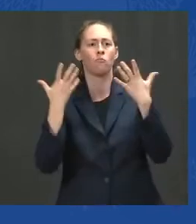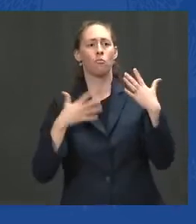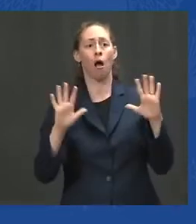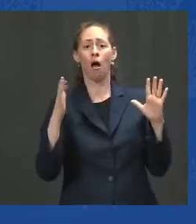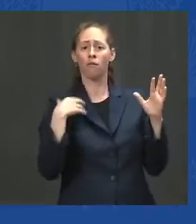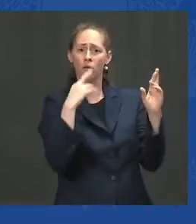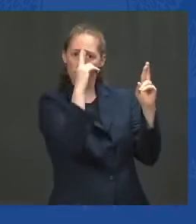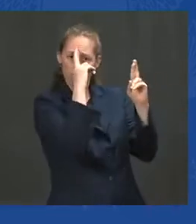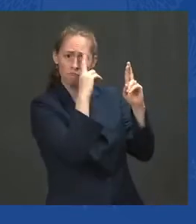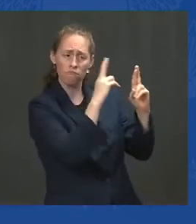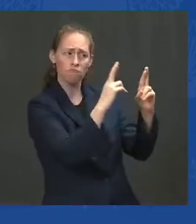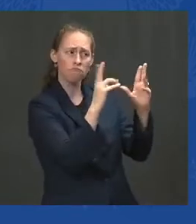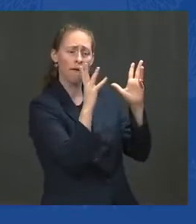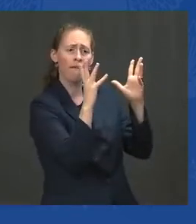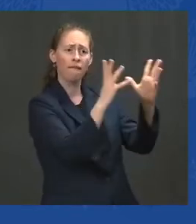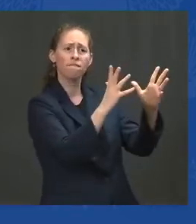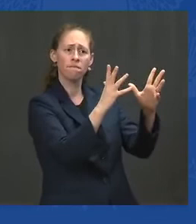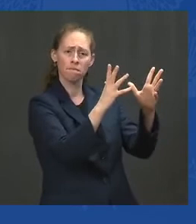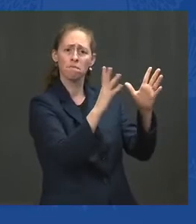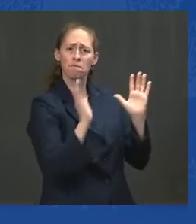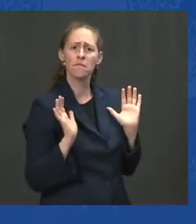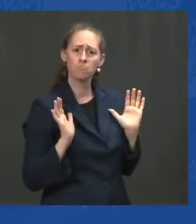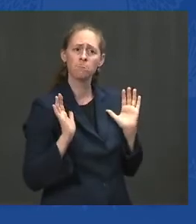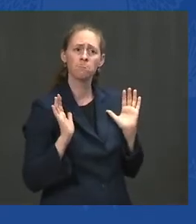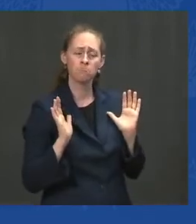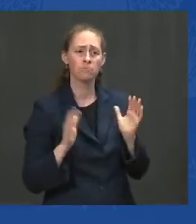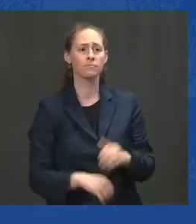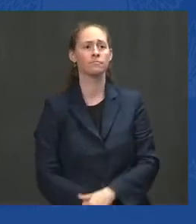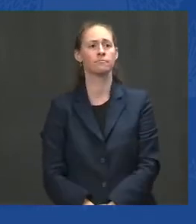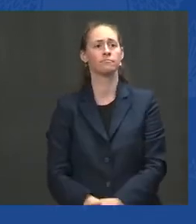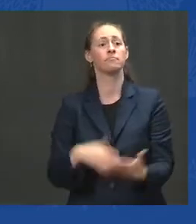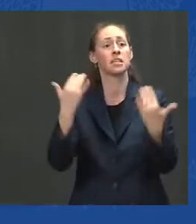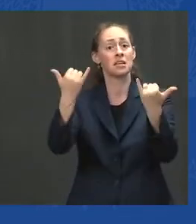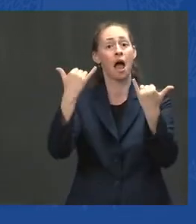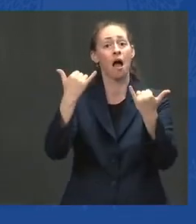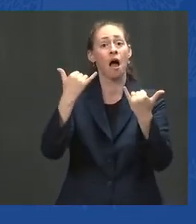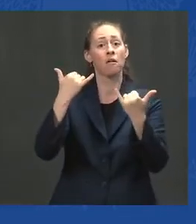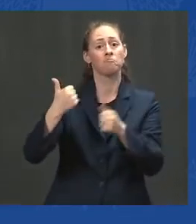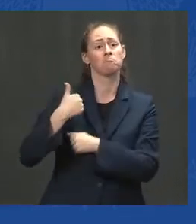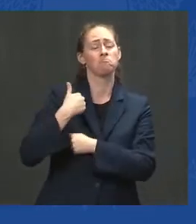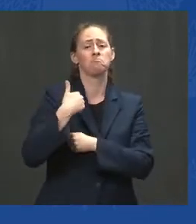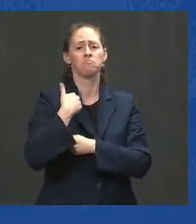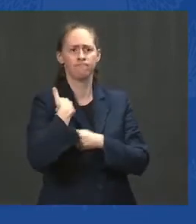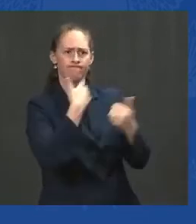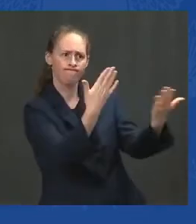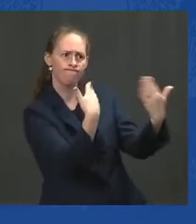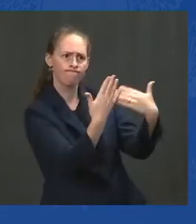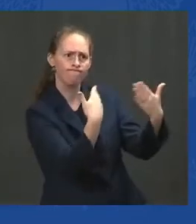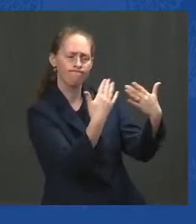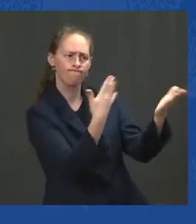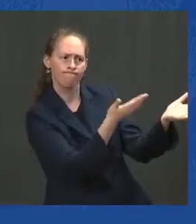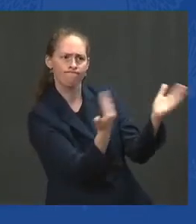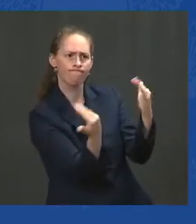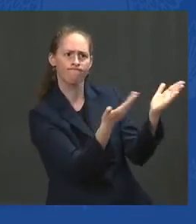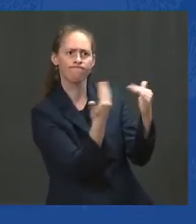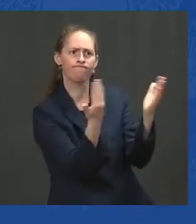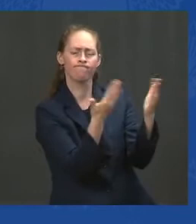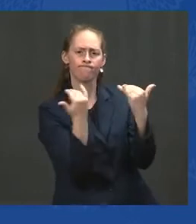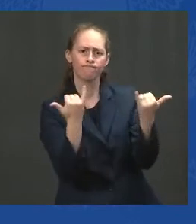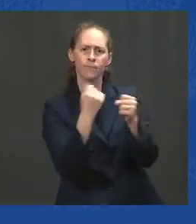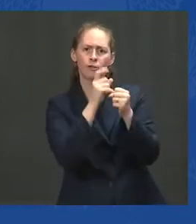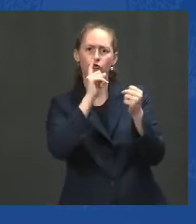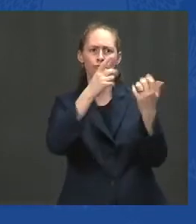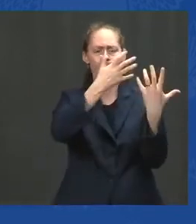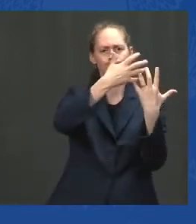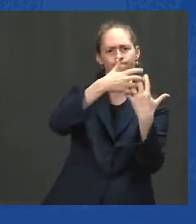American troops are performing this mission as professionally and as effectively as they always do, but